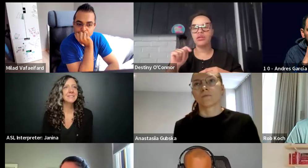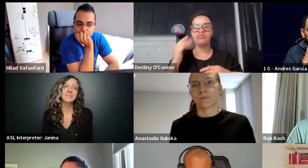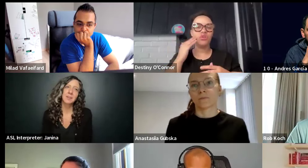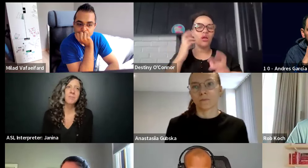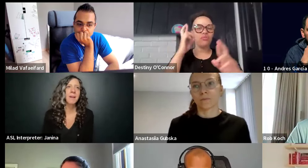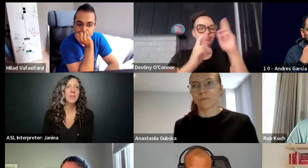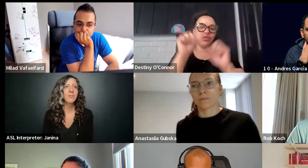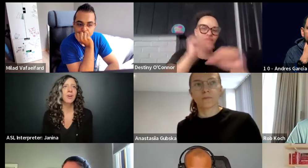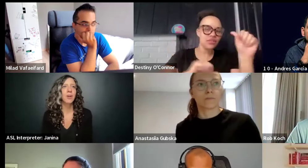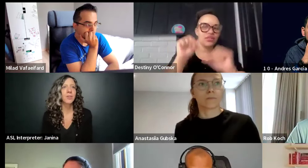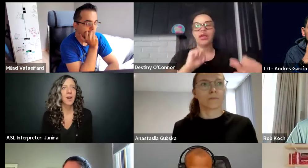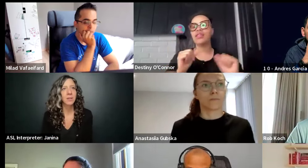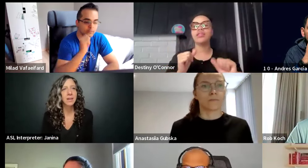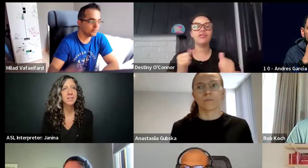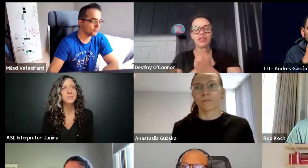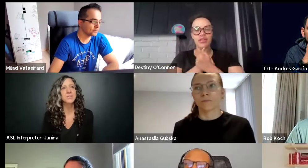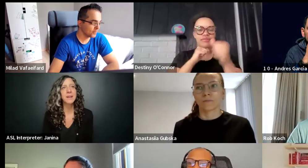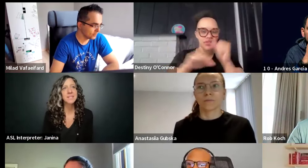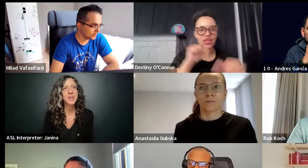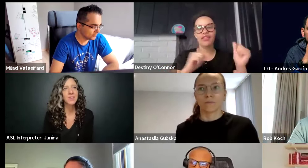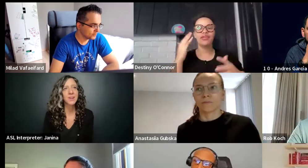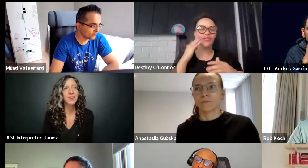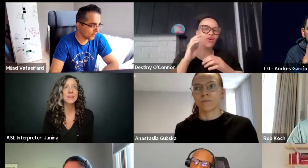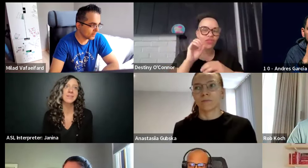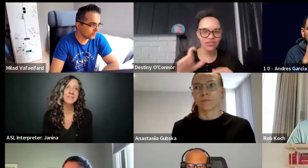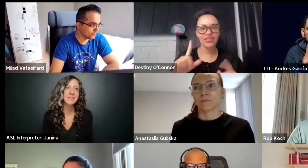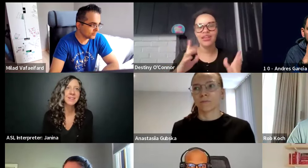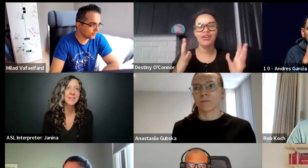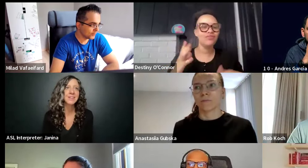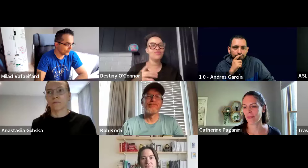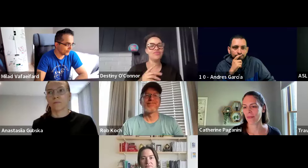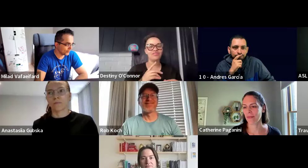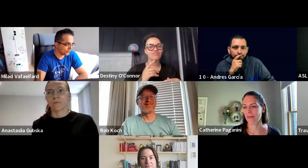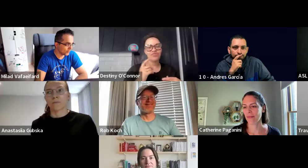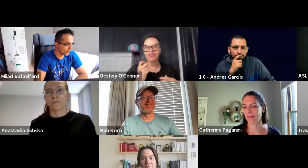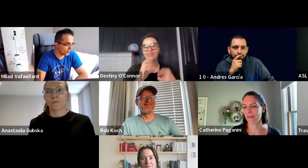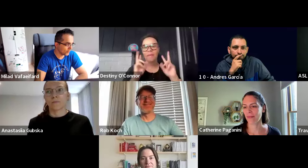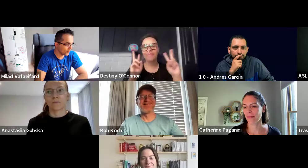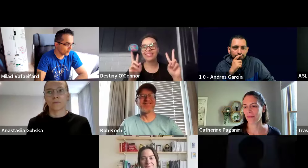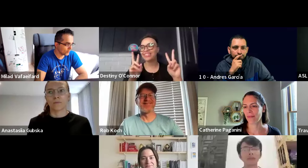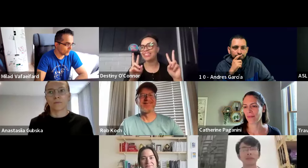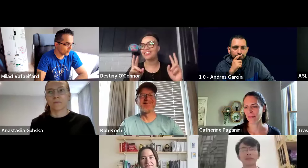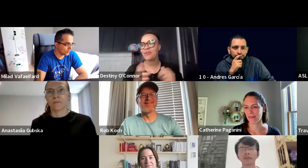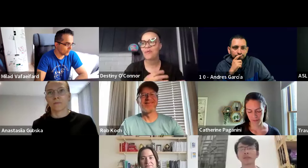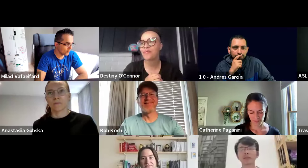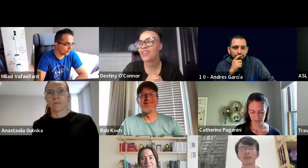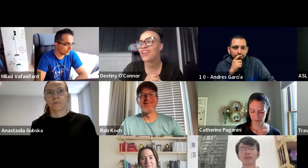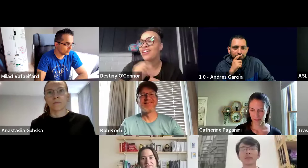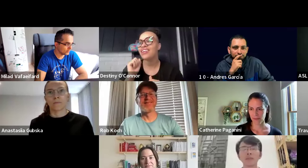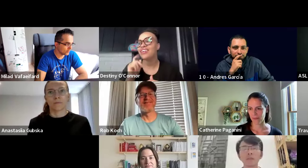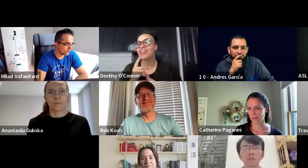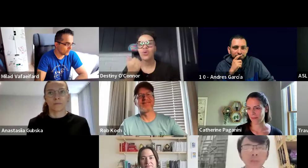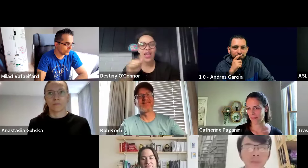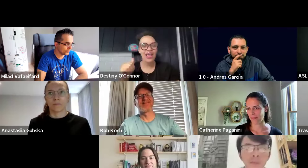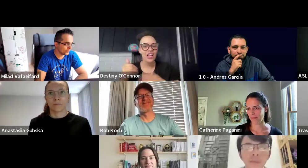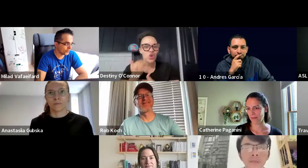just a reminder for our code of conduct. Respect each other, love each other, you know, the usual rules, peace,